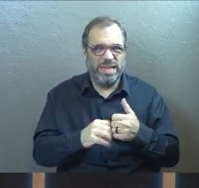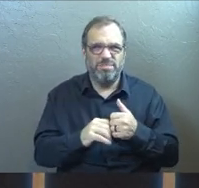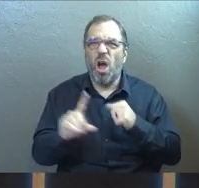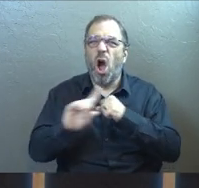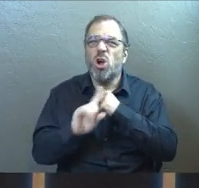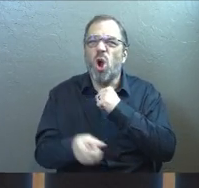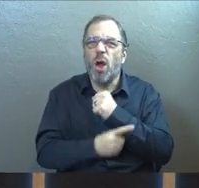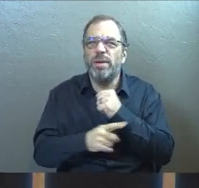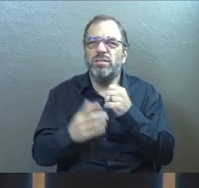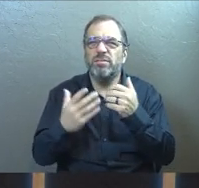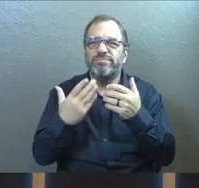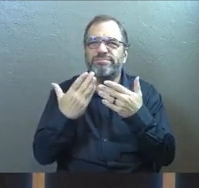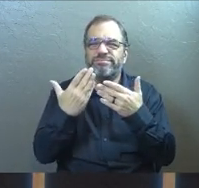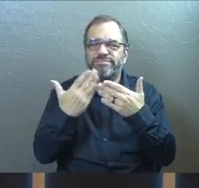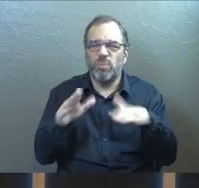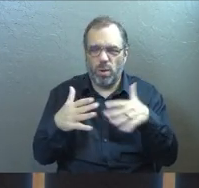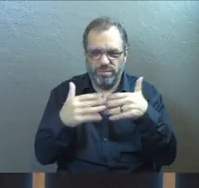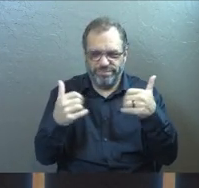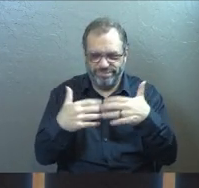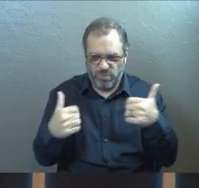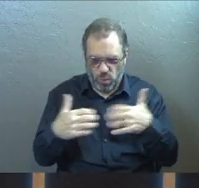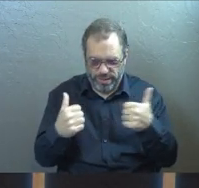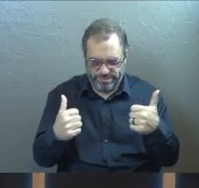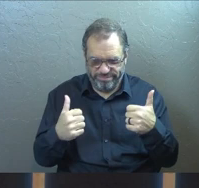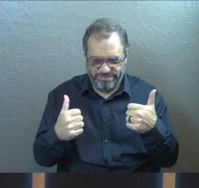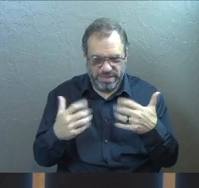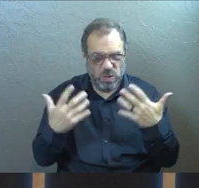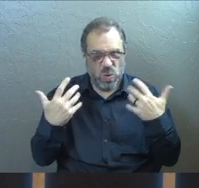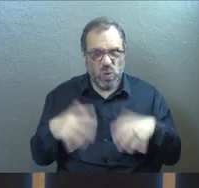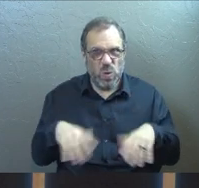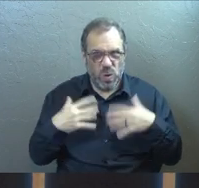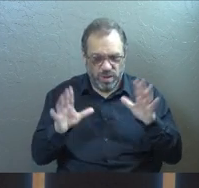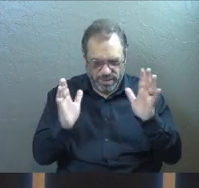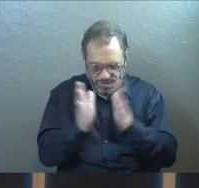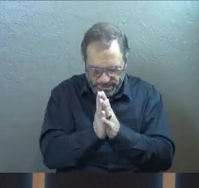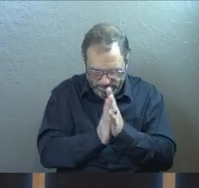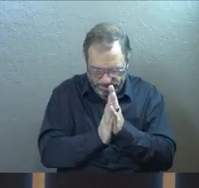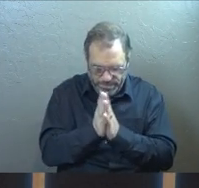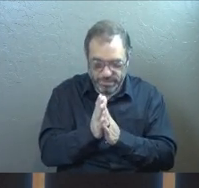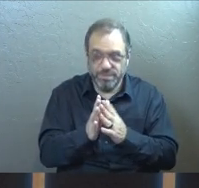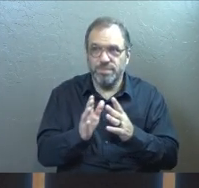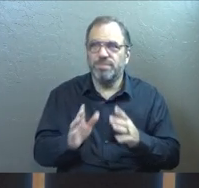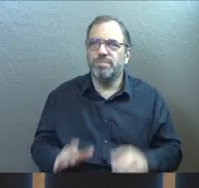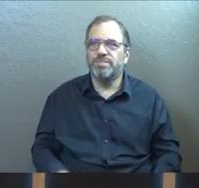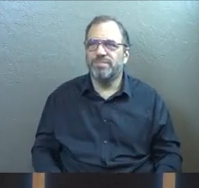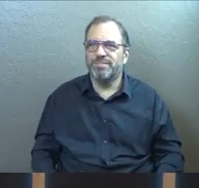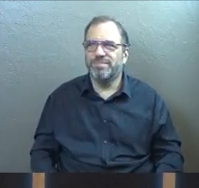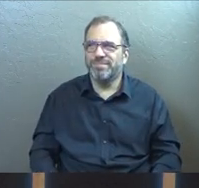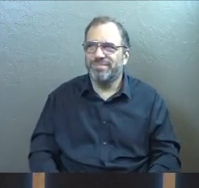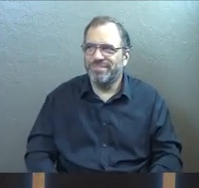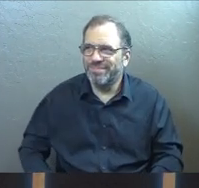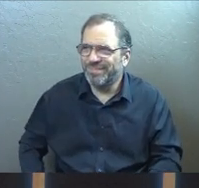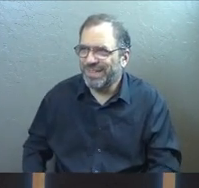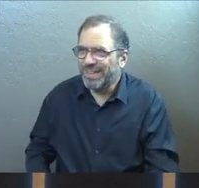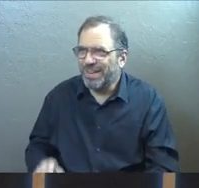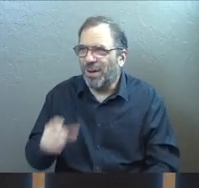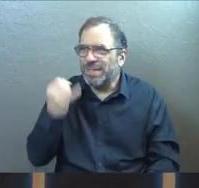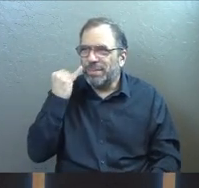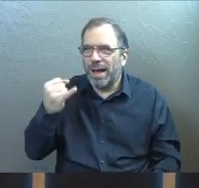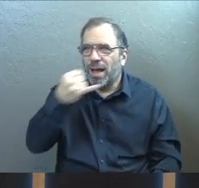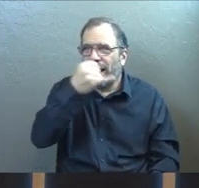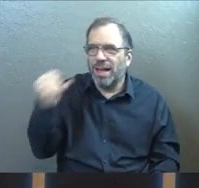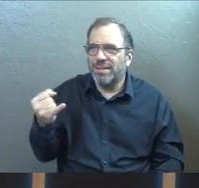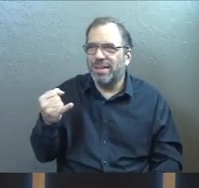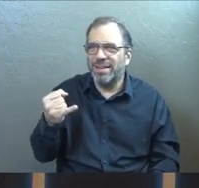sorting here is just massive. So there they are. See my extra little fancy underlines.